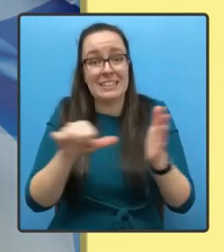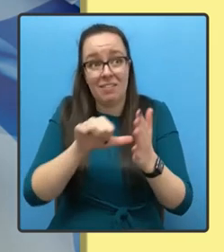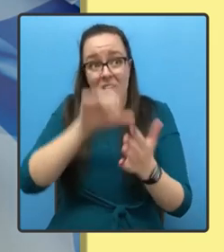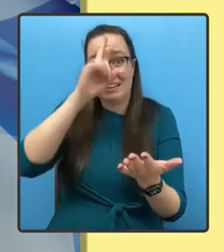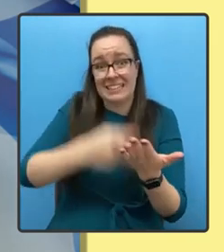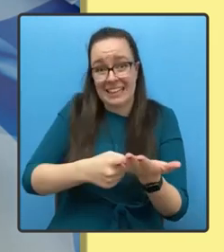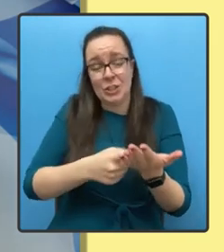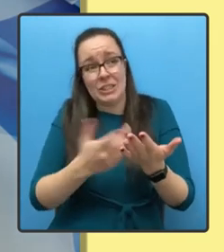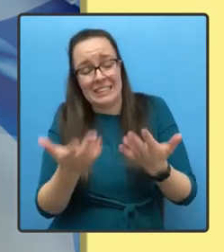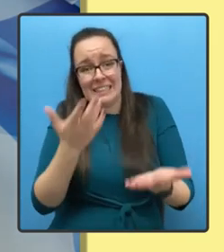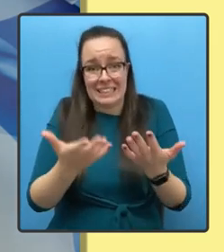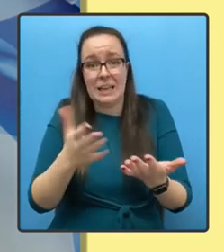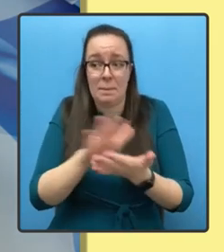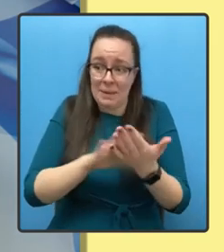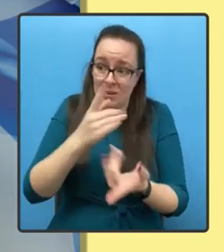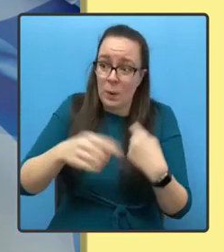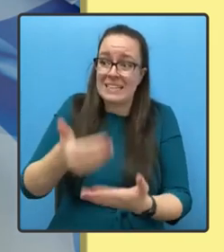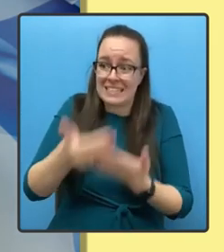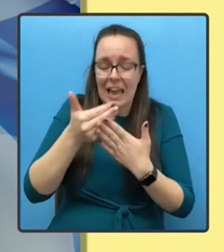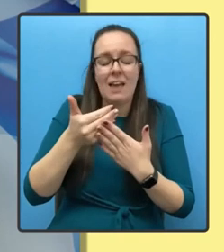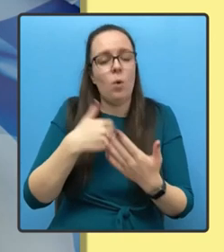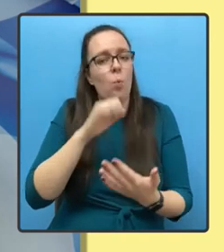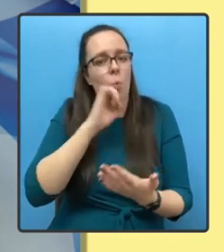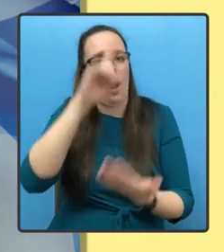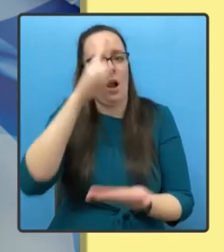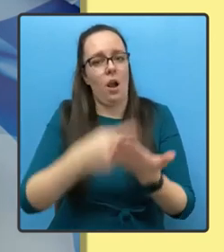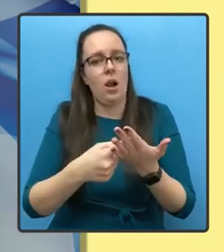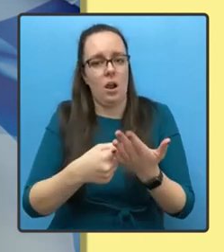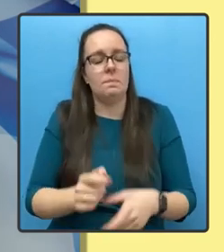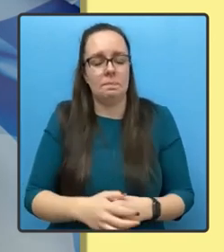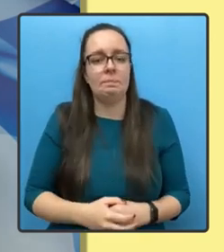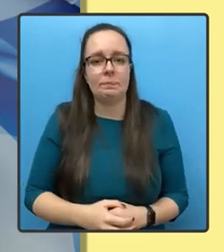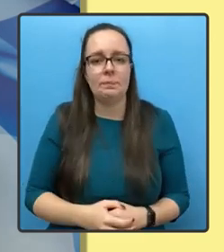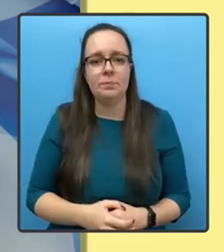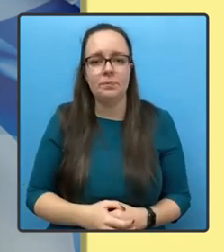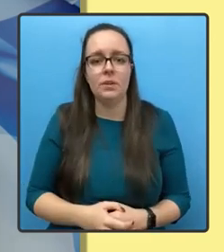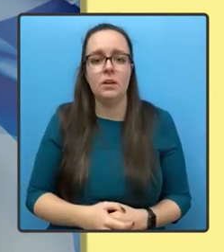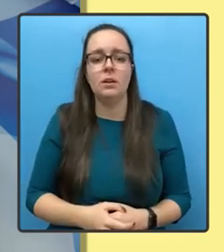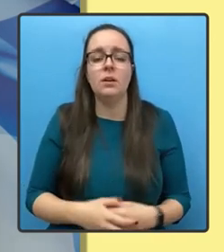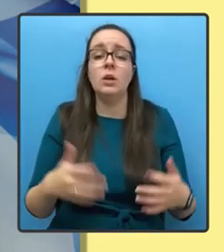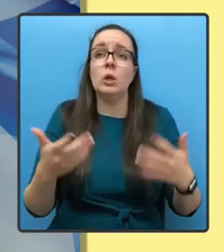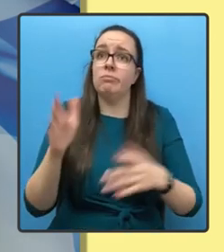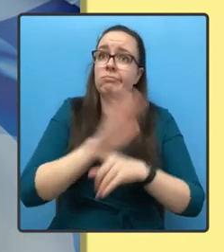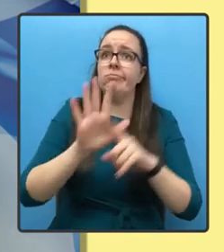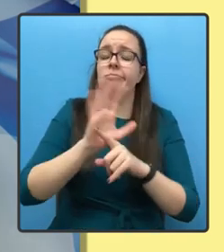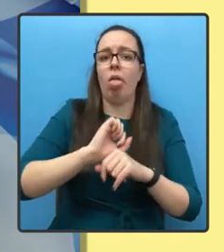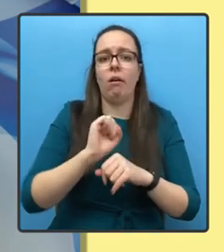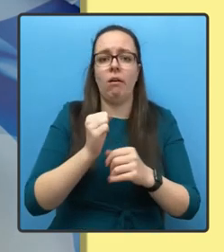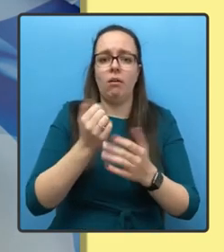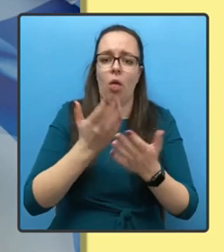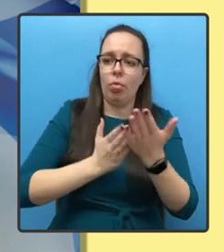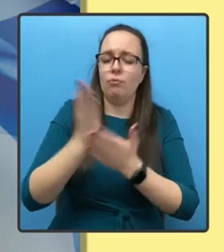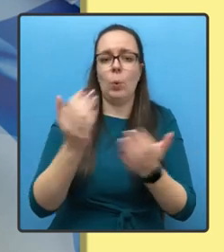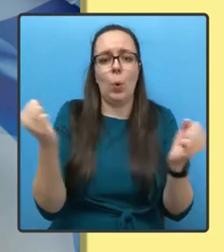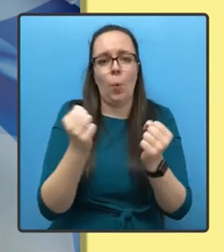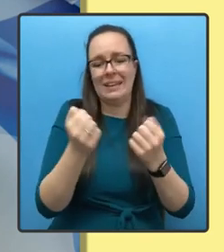we will not shy away from taking them. Steering the country through this winter is my priority. It is my duty.